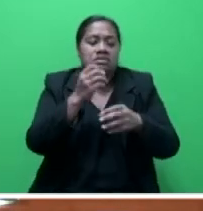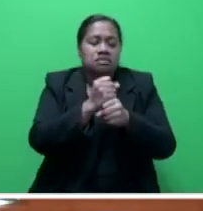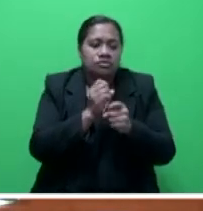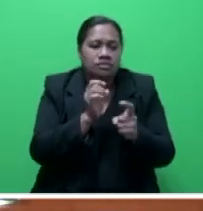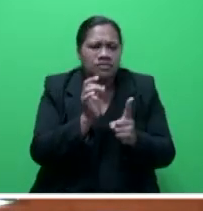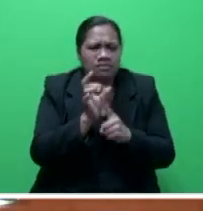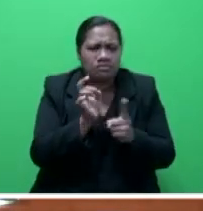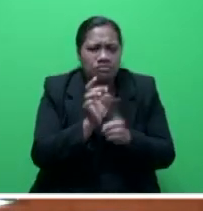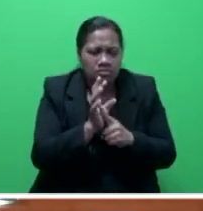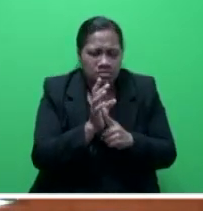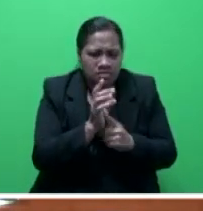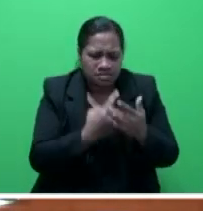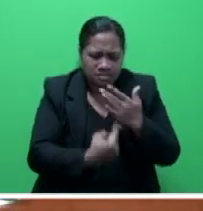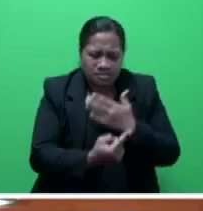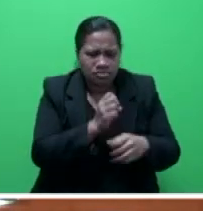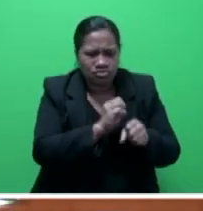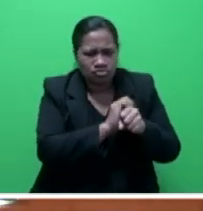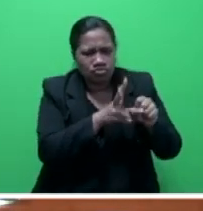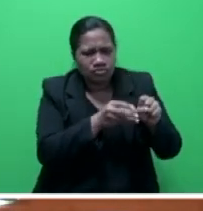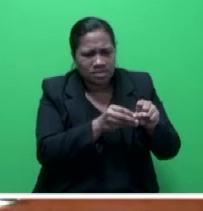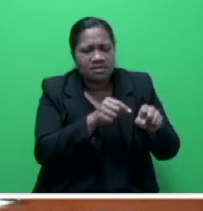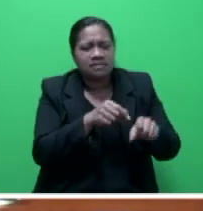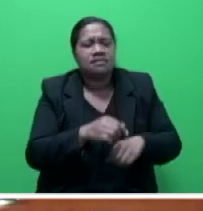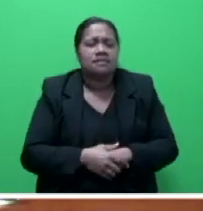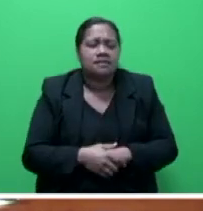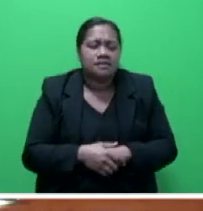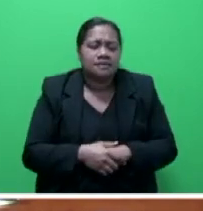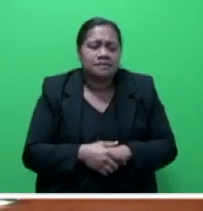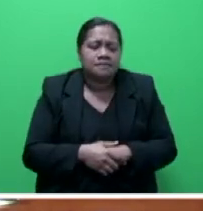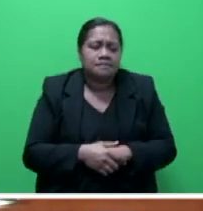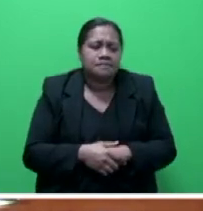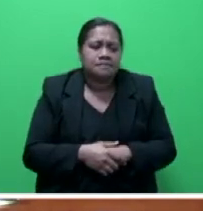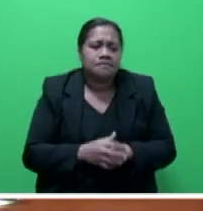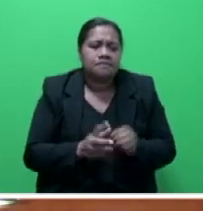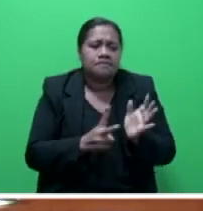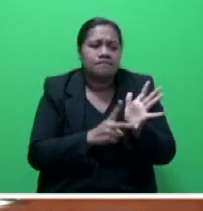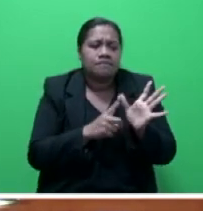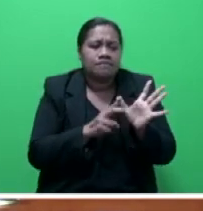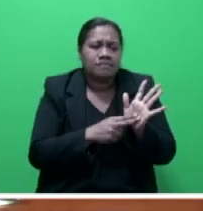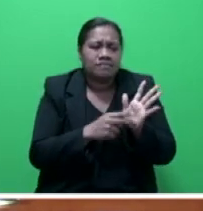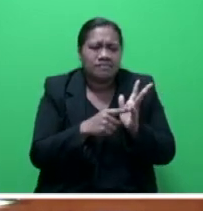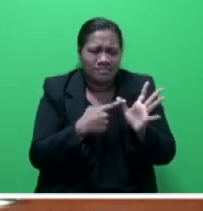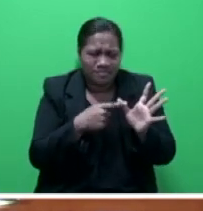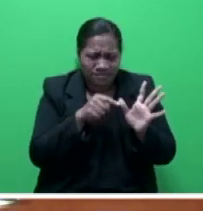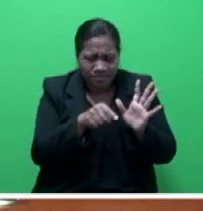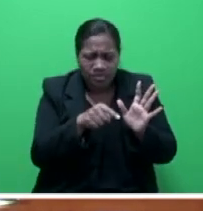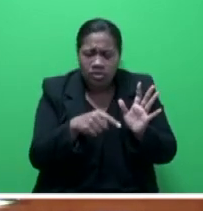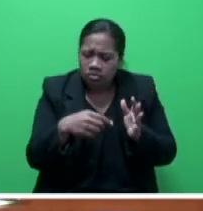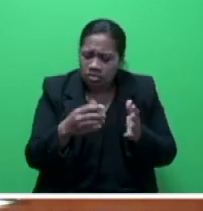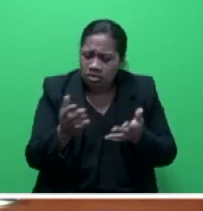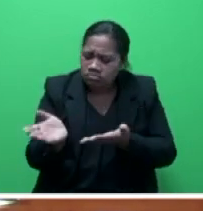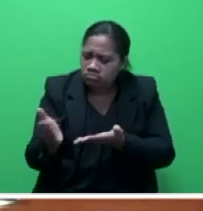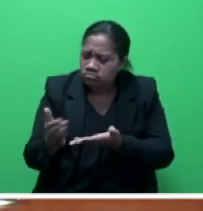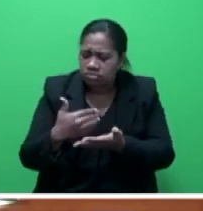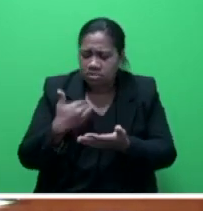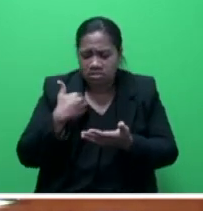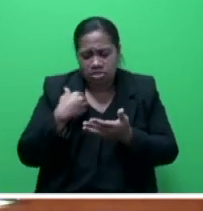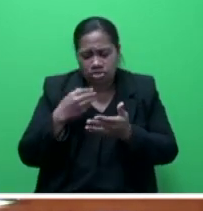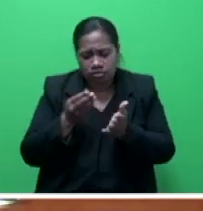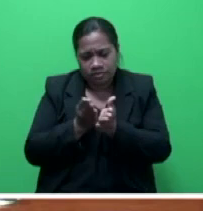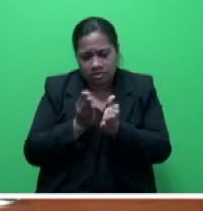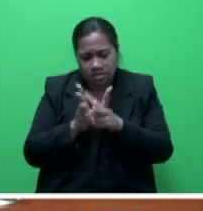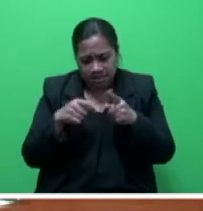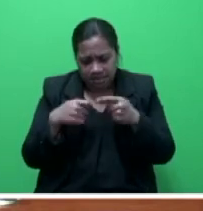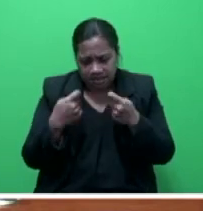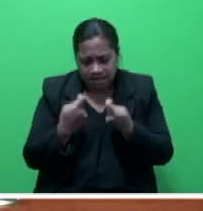involved in the-19. The Vanua GIS platform, along with the information collected by the health services teams, were integrated